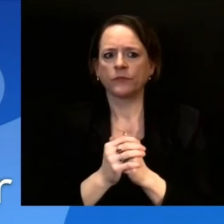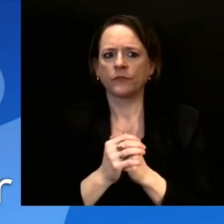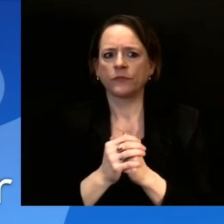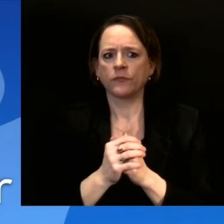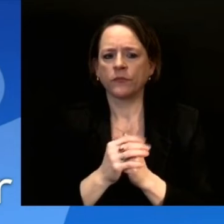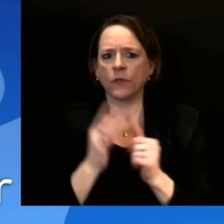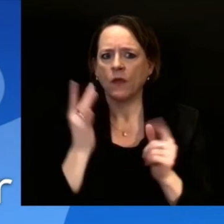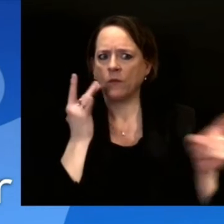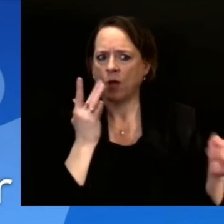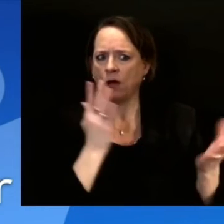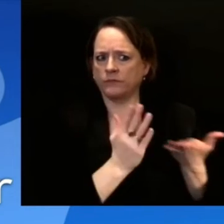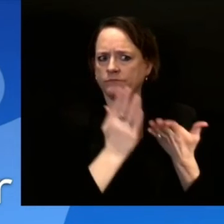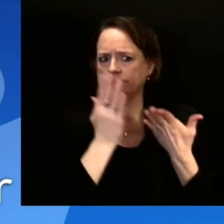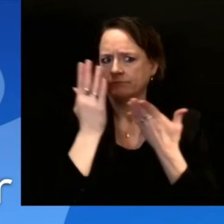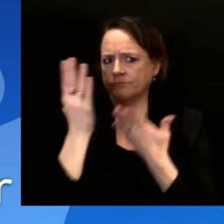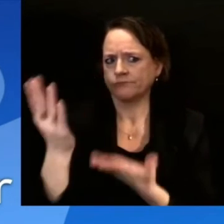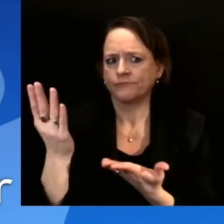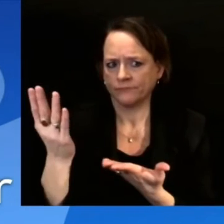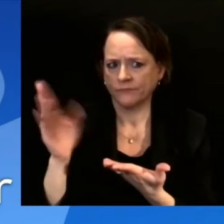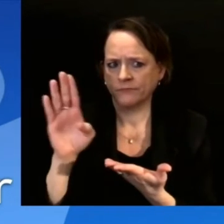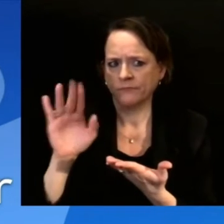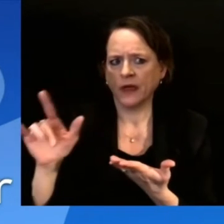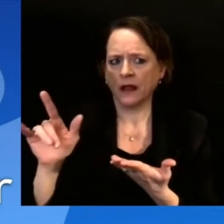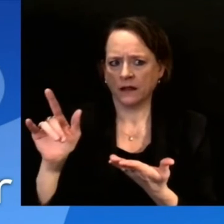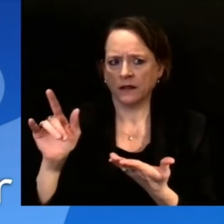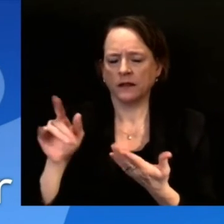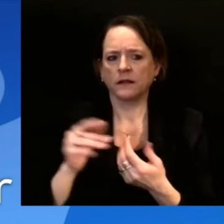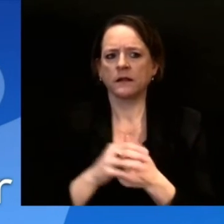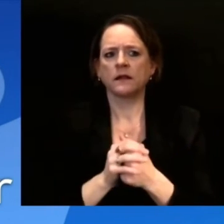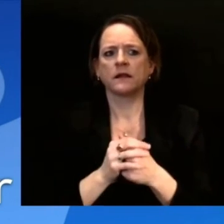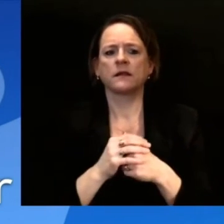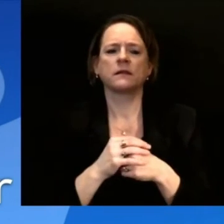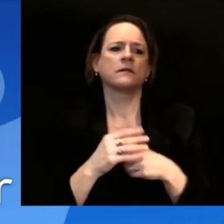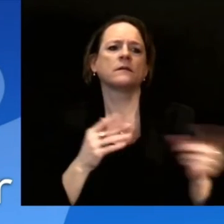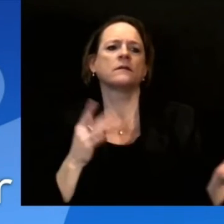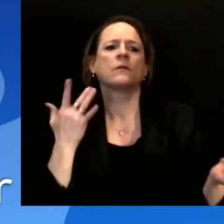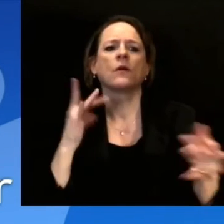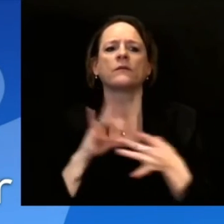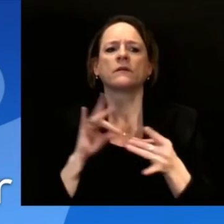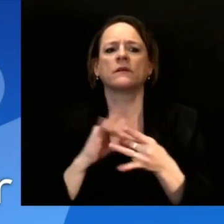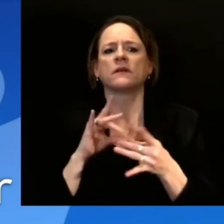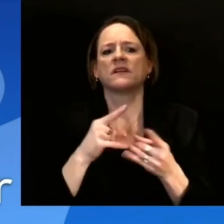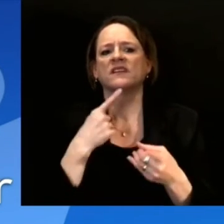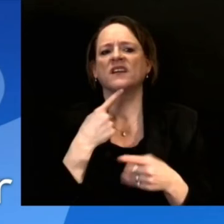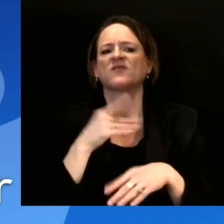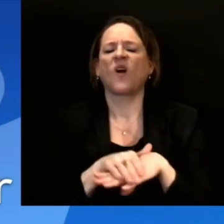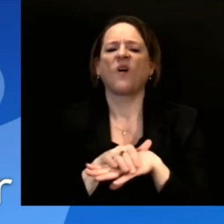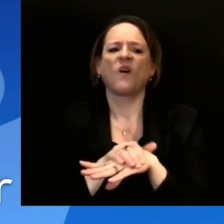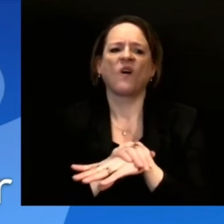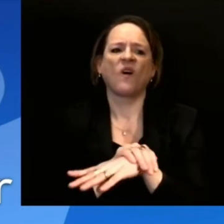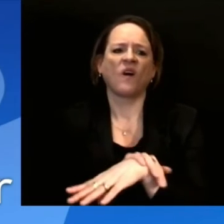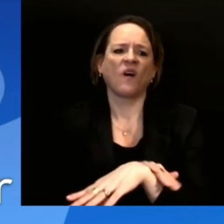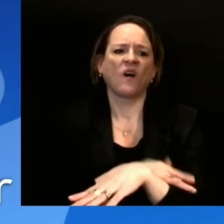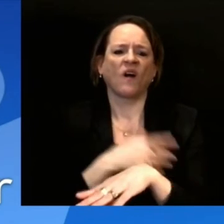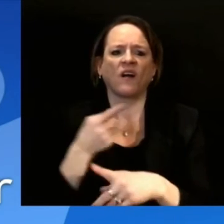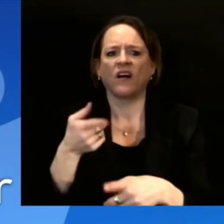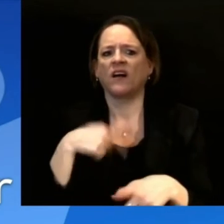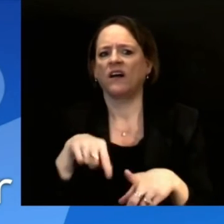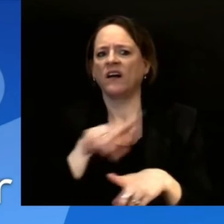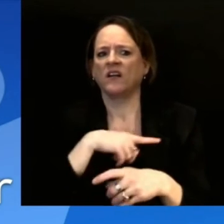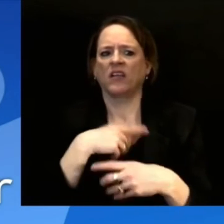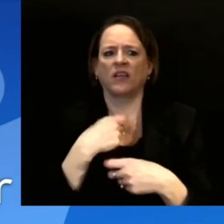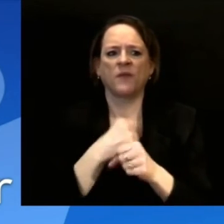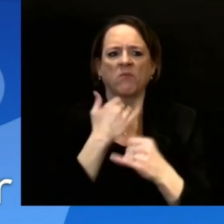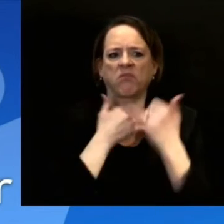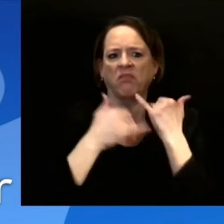comments that he's made before that he thinks the process has been, quote, bungled and mismanaged. What's your response to this bill and also